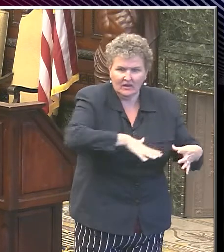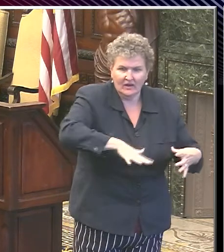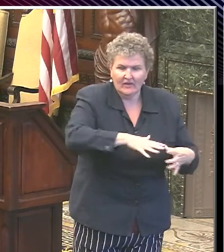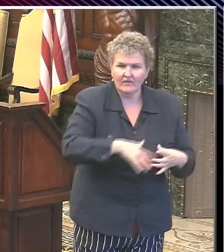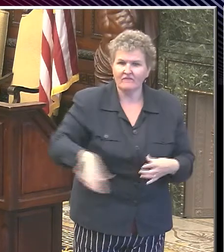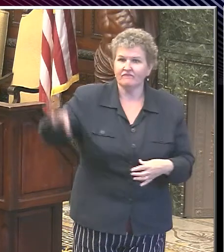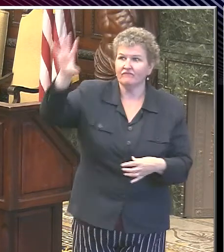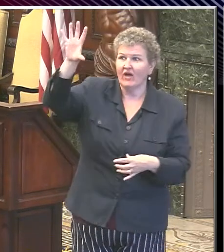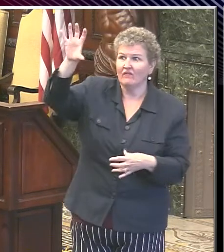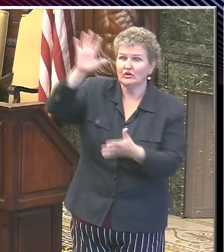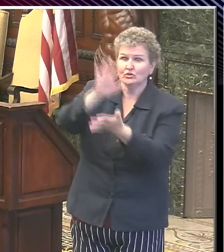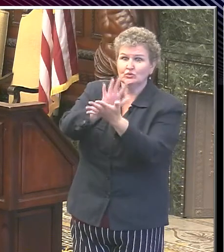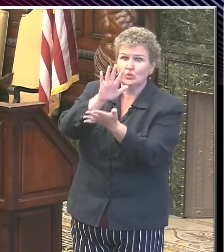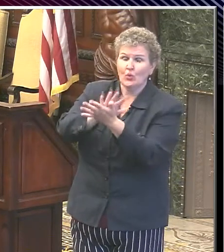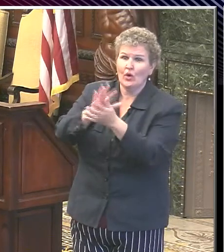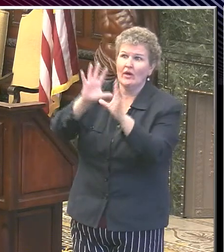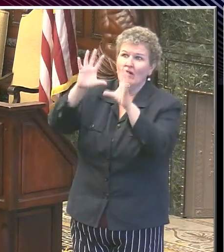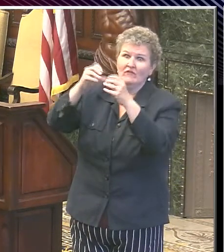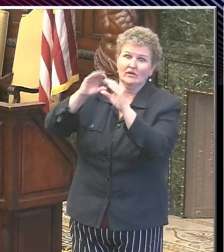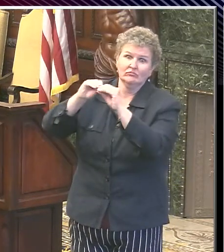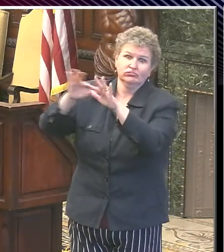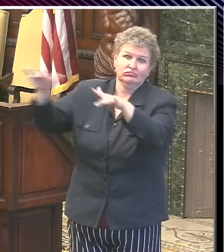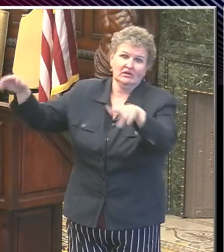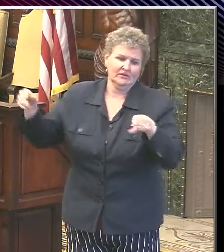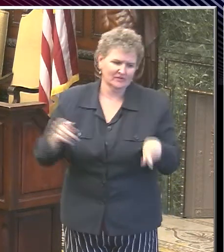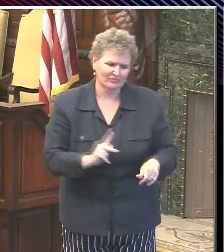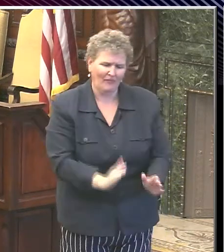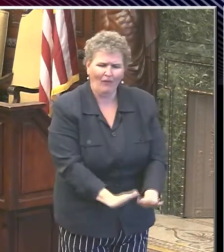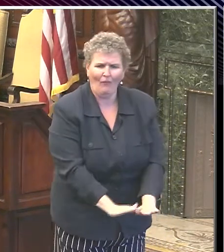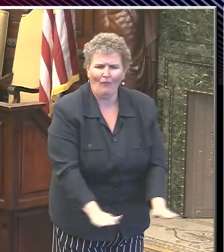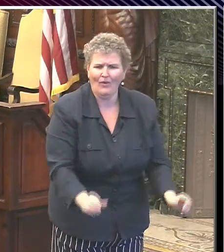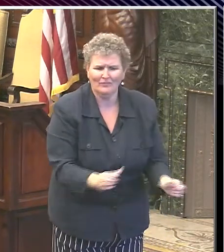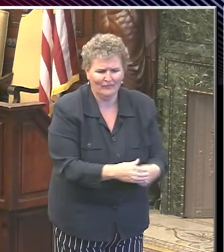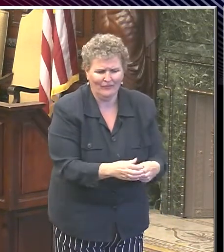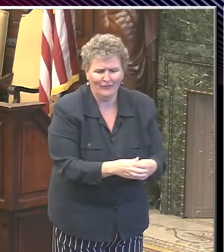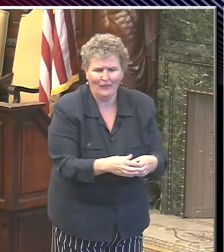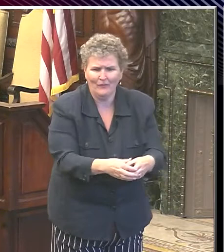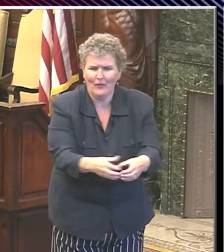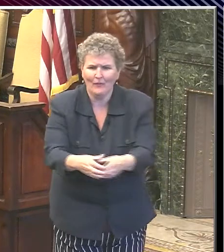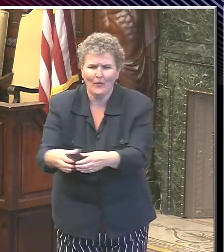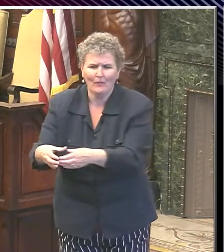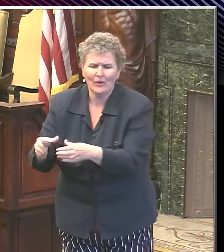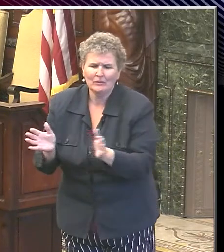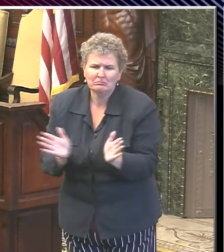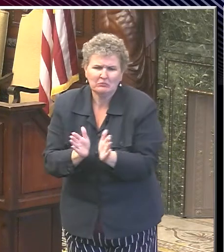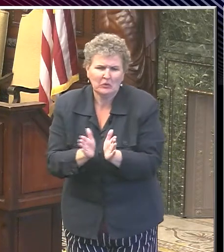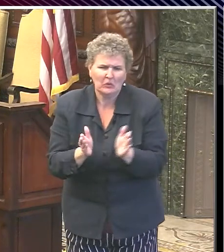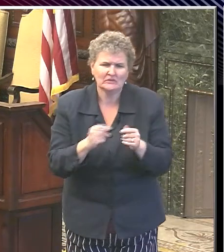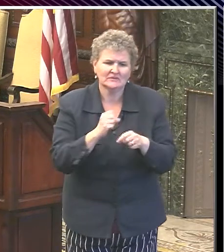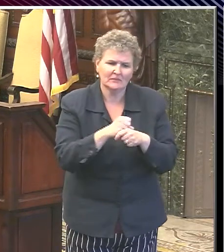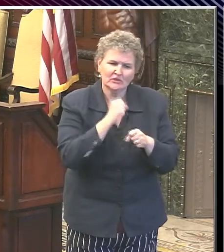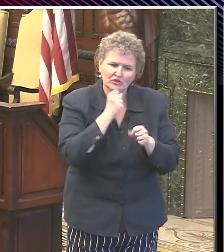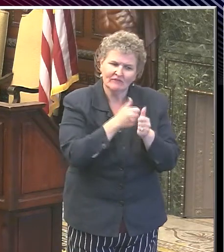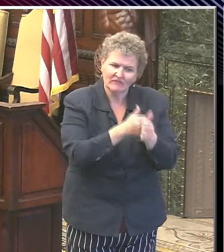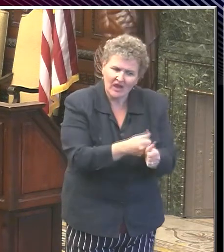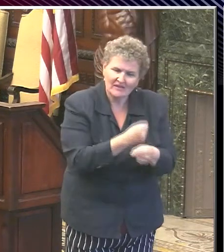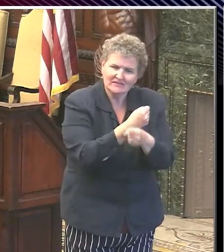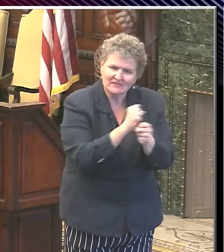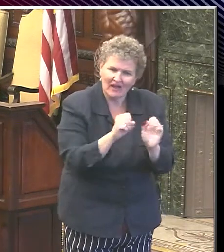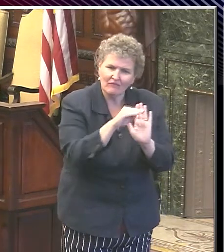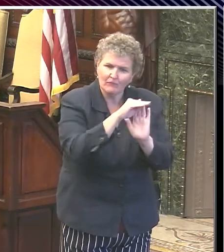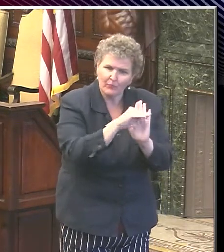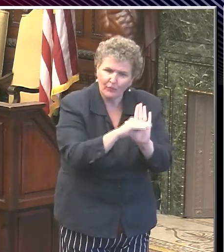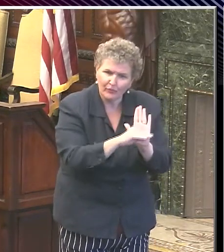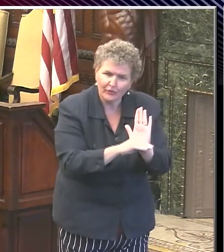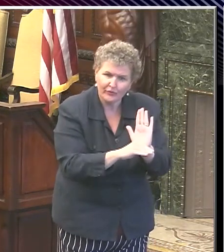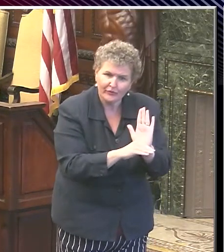You you're going have small classes of children. So that also lowers the risk. And then we have a number of safety procedures for people to follow that would limit the